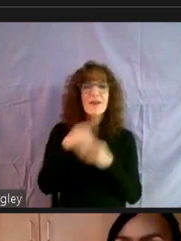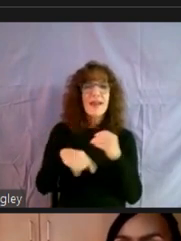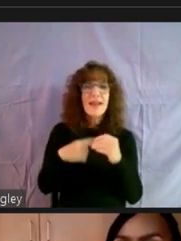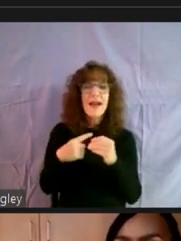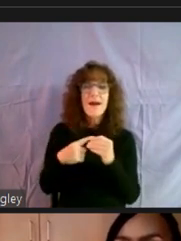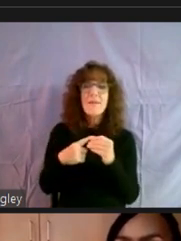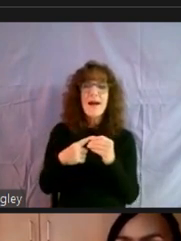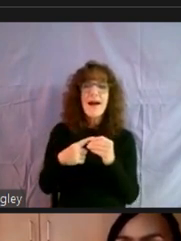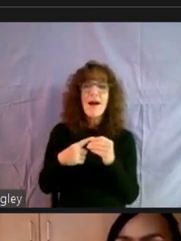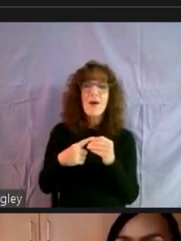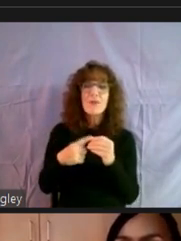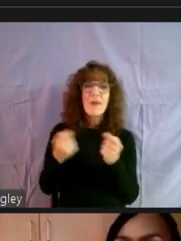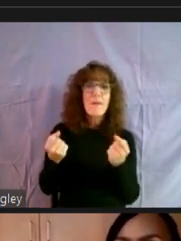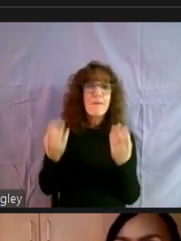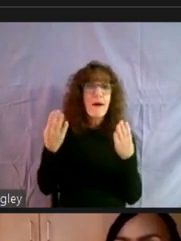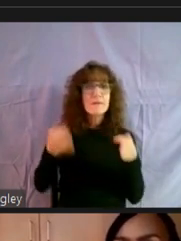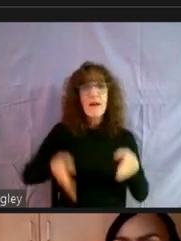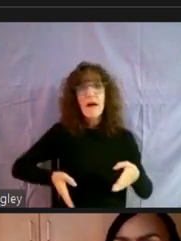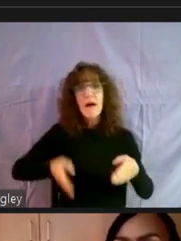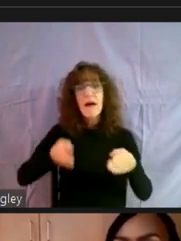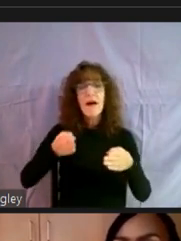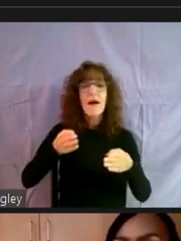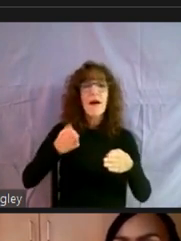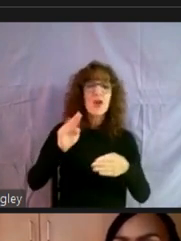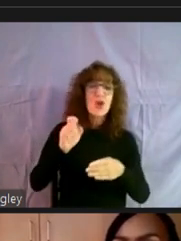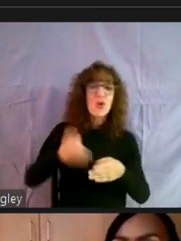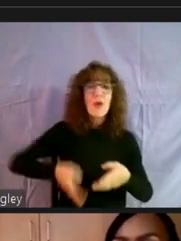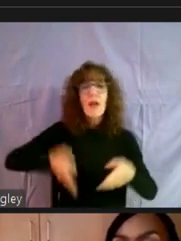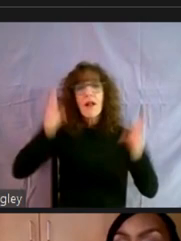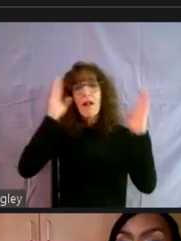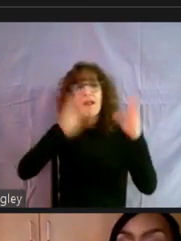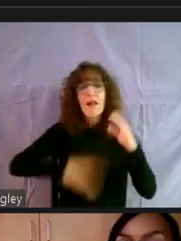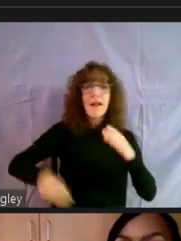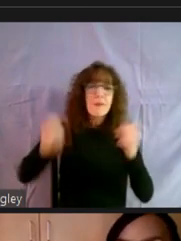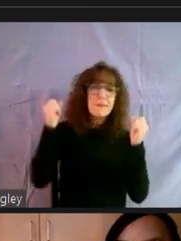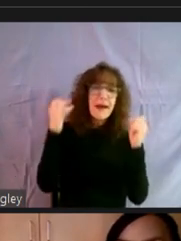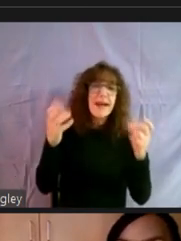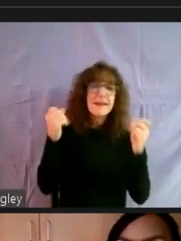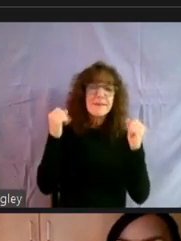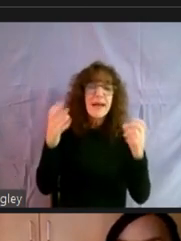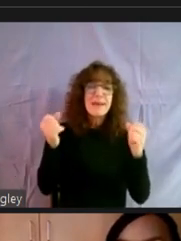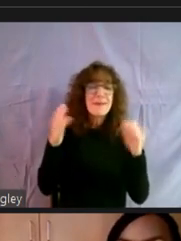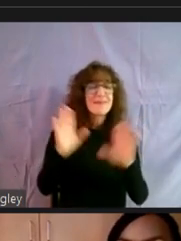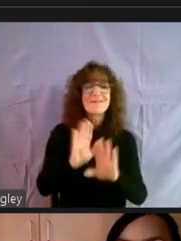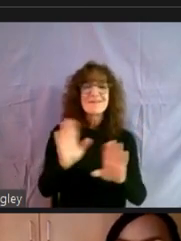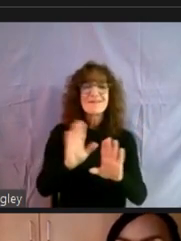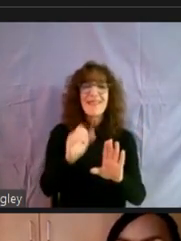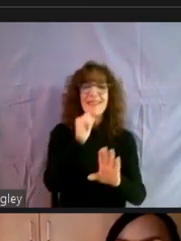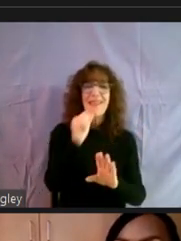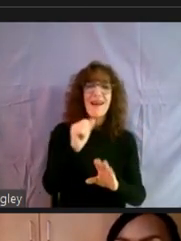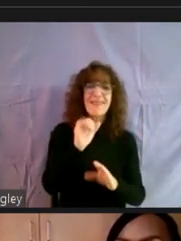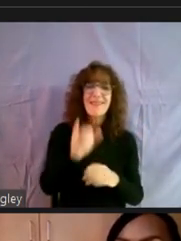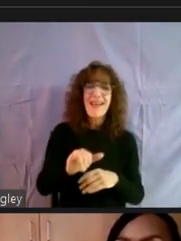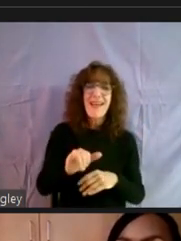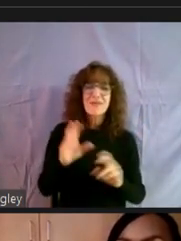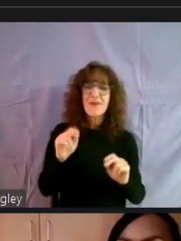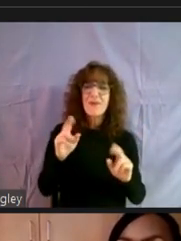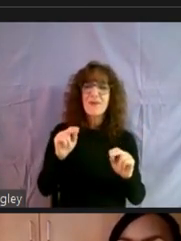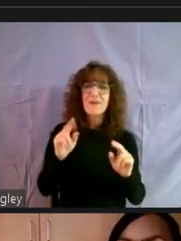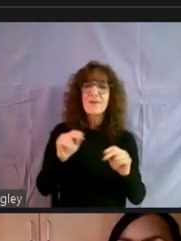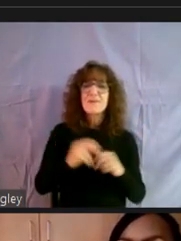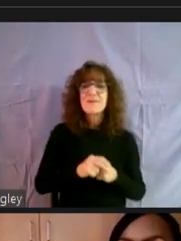um, multi-unit housing all over everybody's neighborhood in large quantities. And, and that's not what this is. It's, it's really,